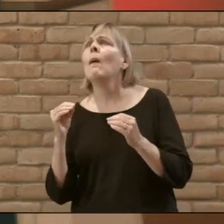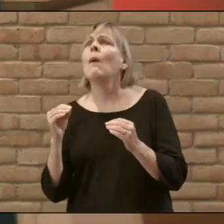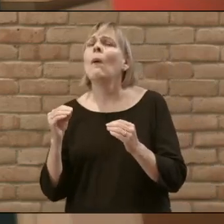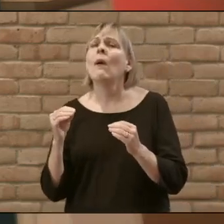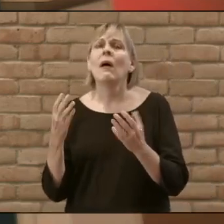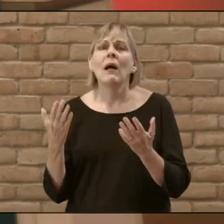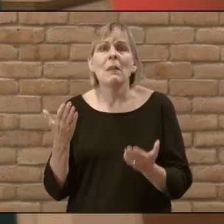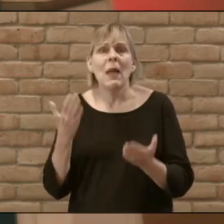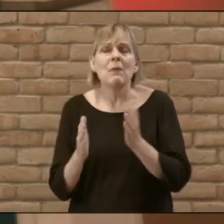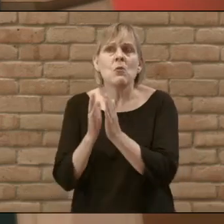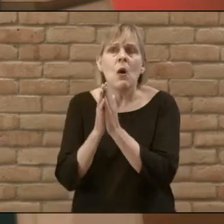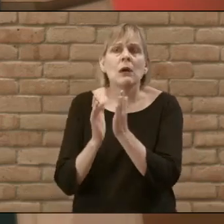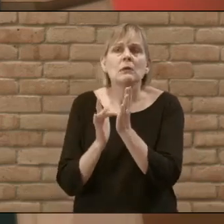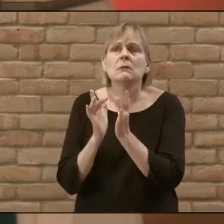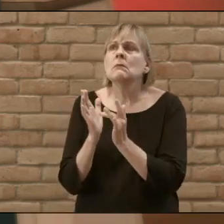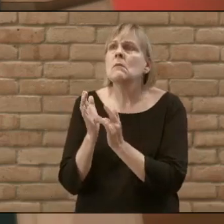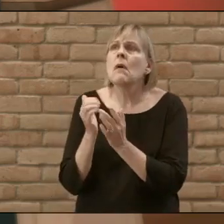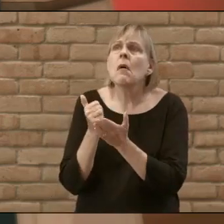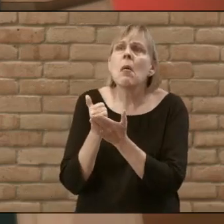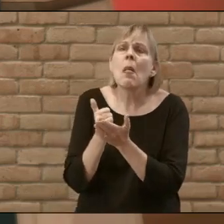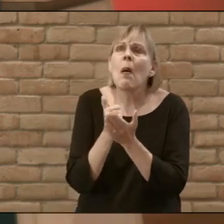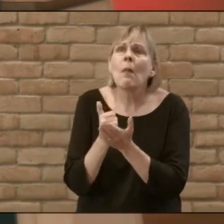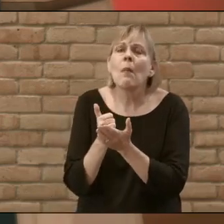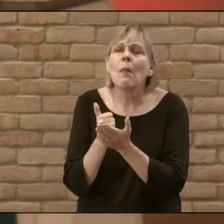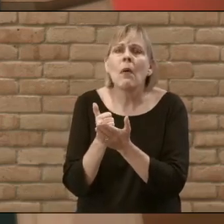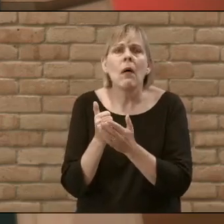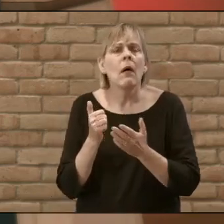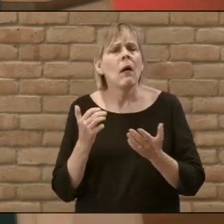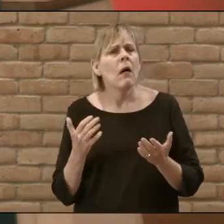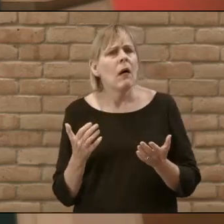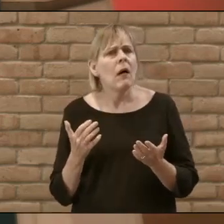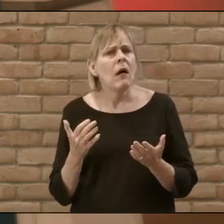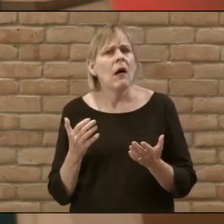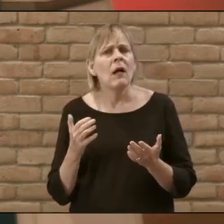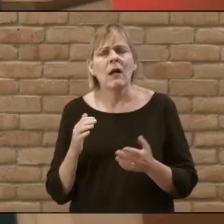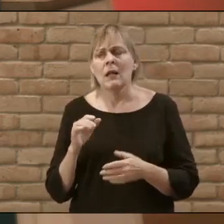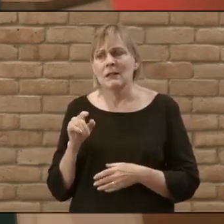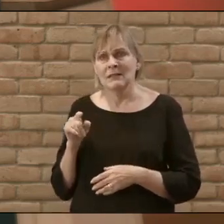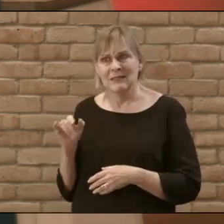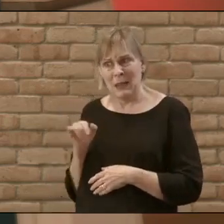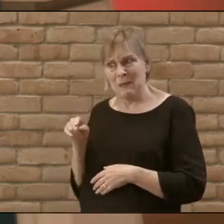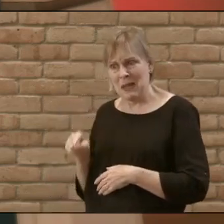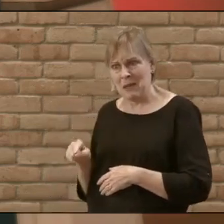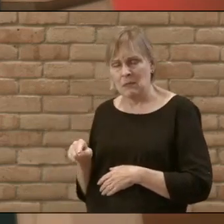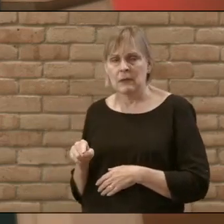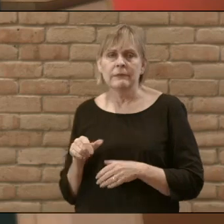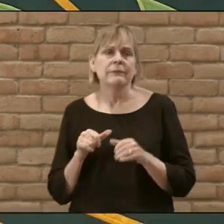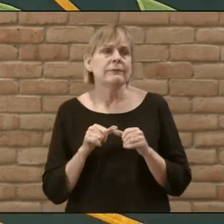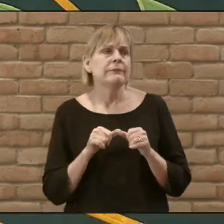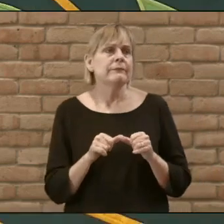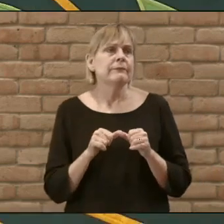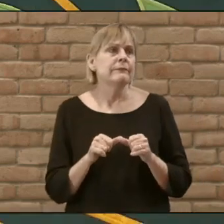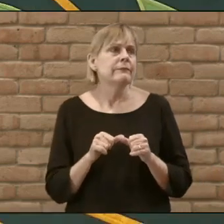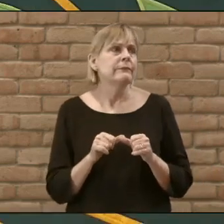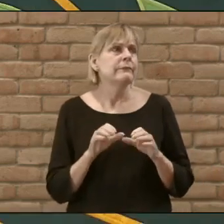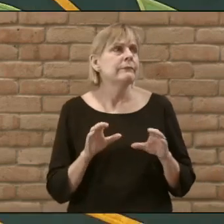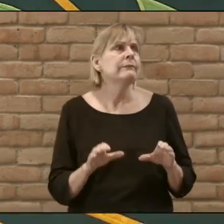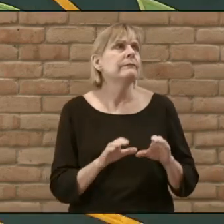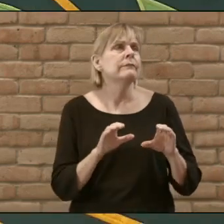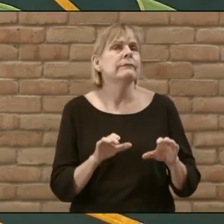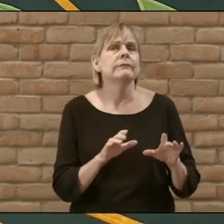maybe you've asked Jesus for help but then sort of Jairus you've continued working because